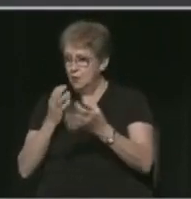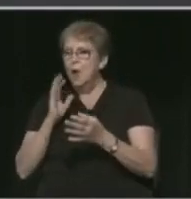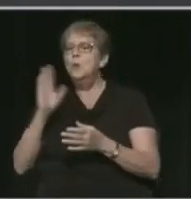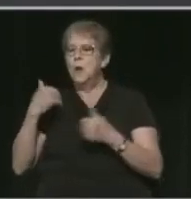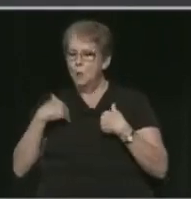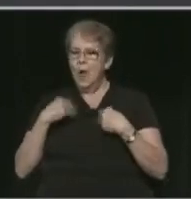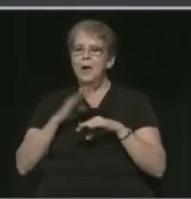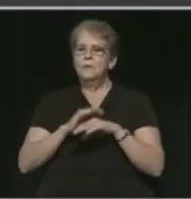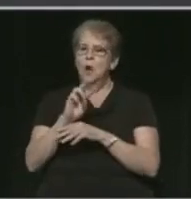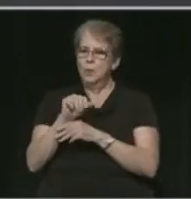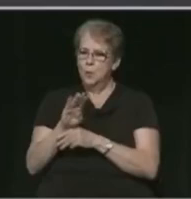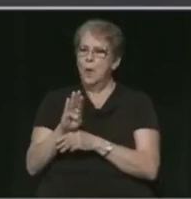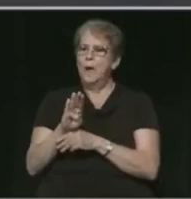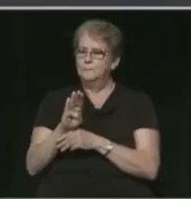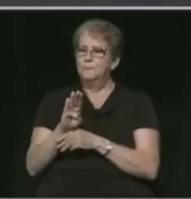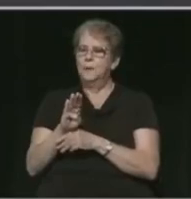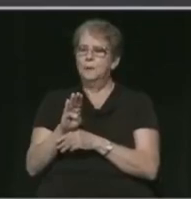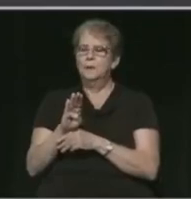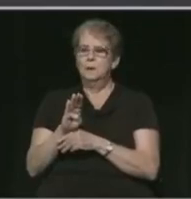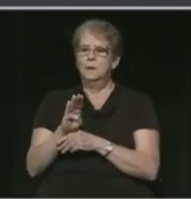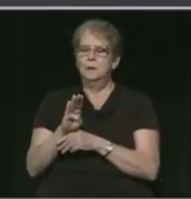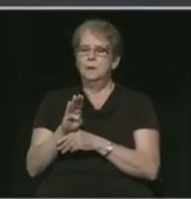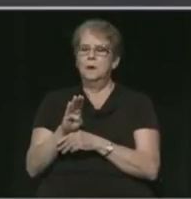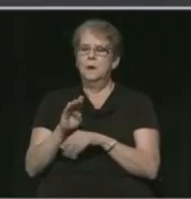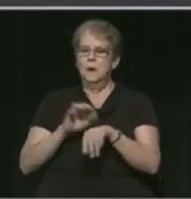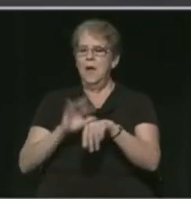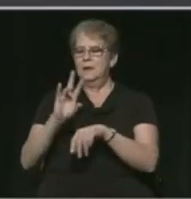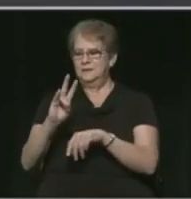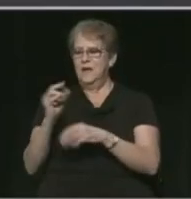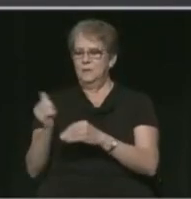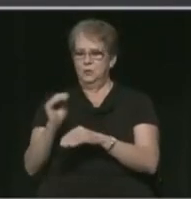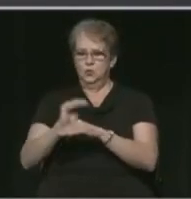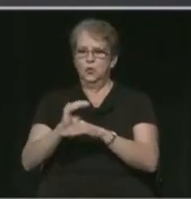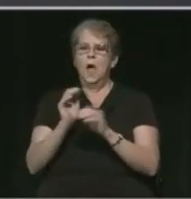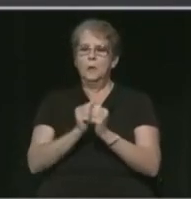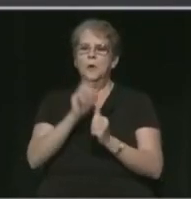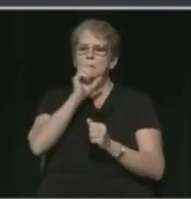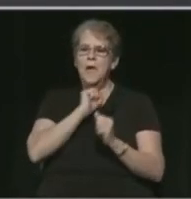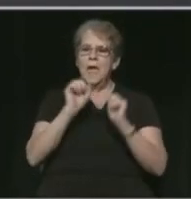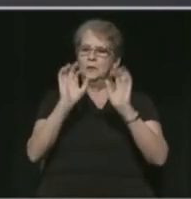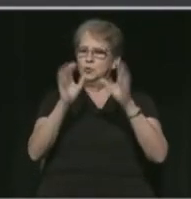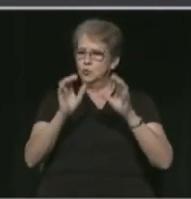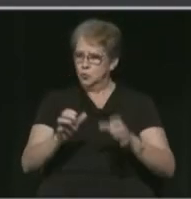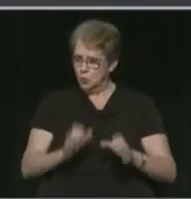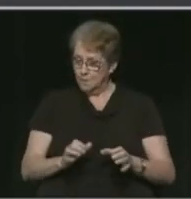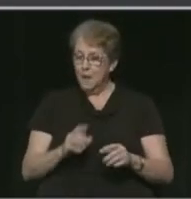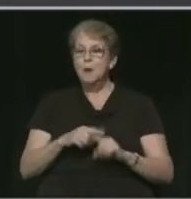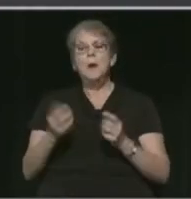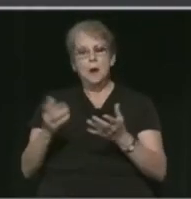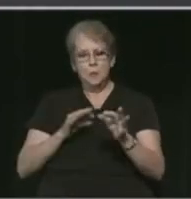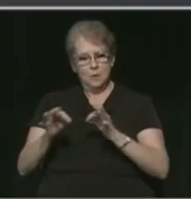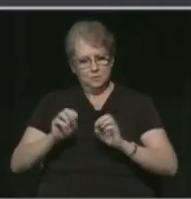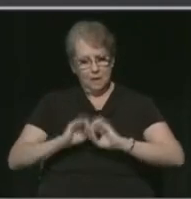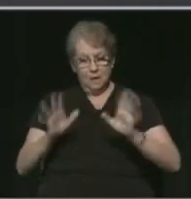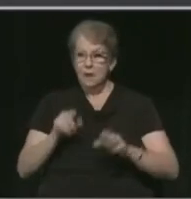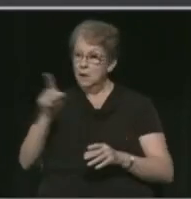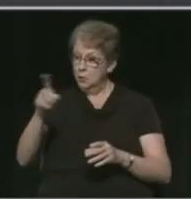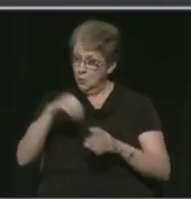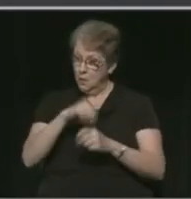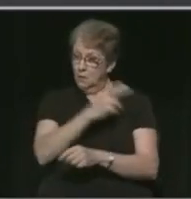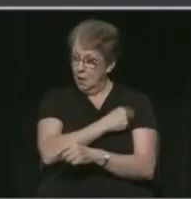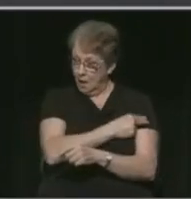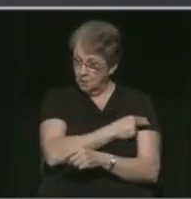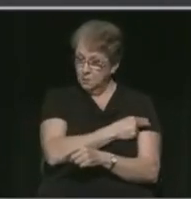have that up on the website, updated. It'll be updated at 7 p.m. tonight, the age groups. But let me be clear about this. If you're hospitalized,